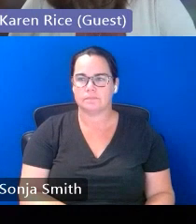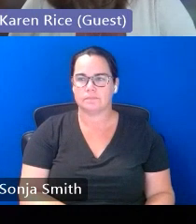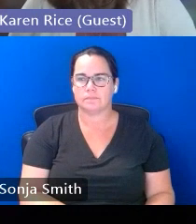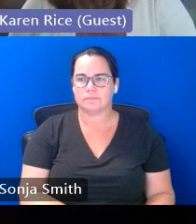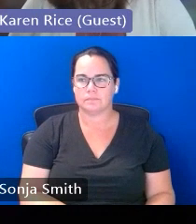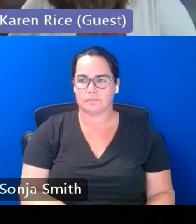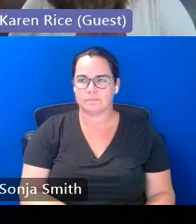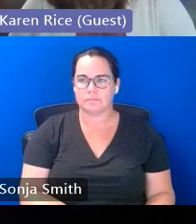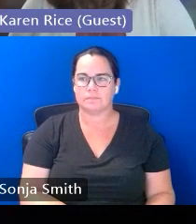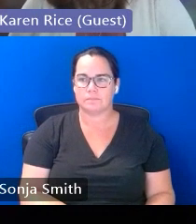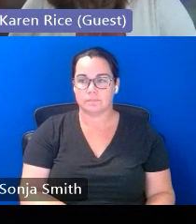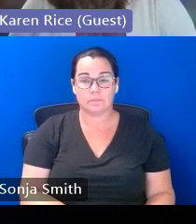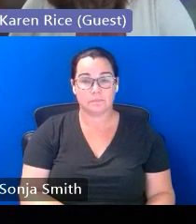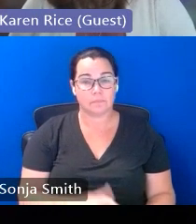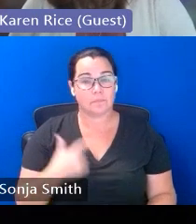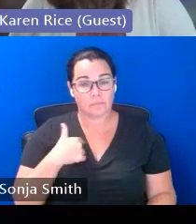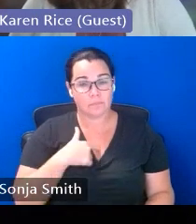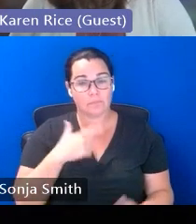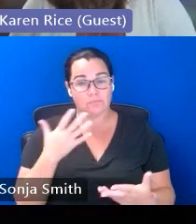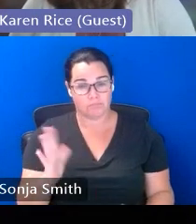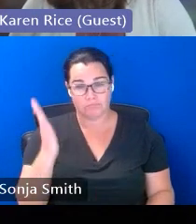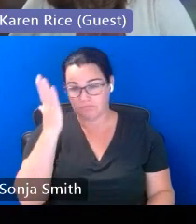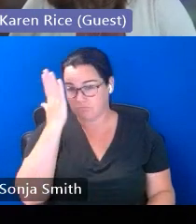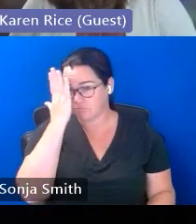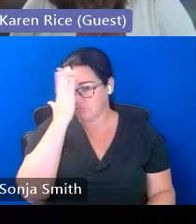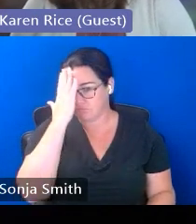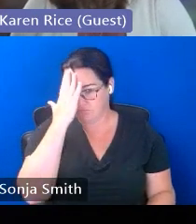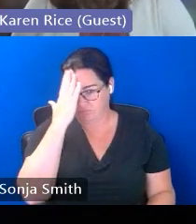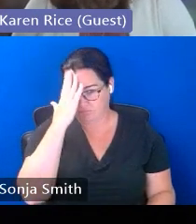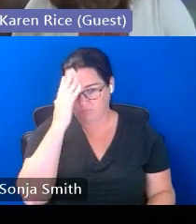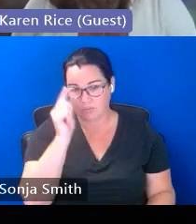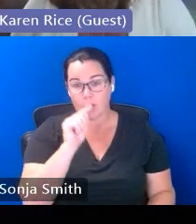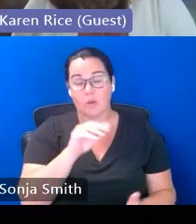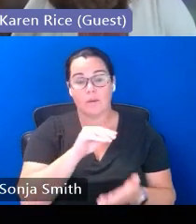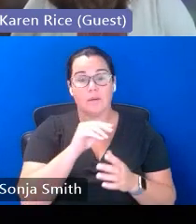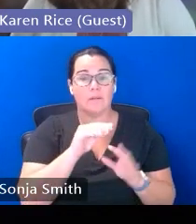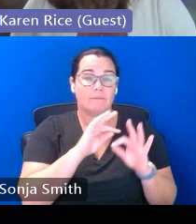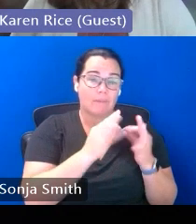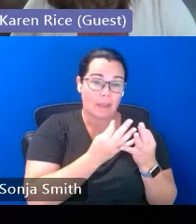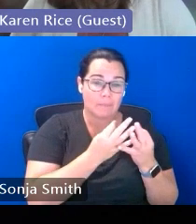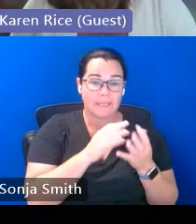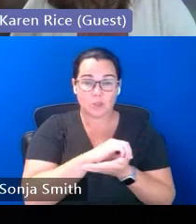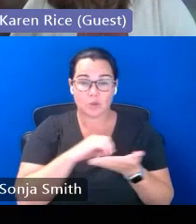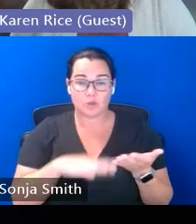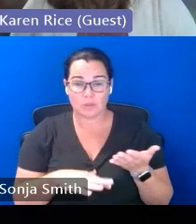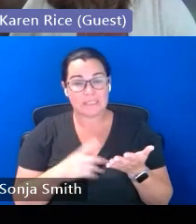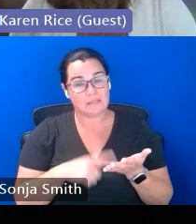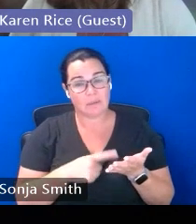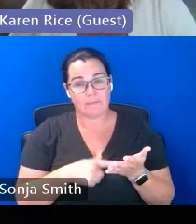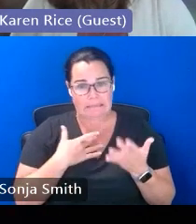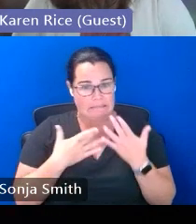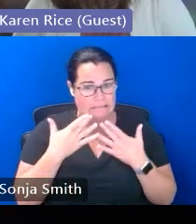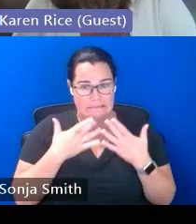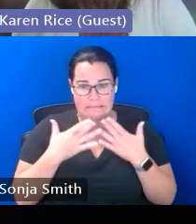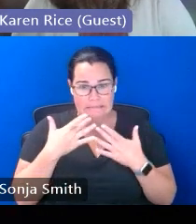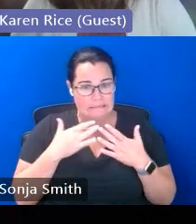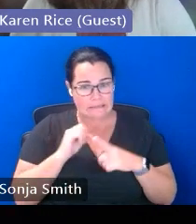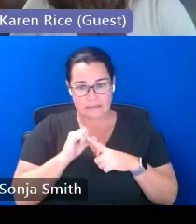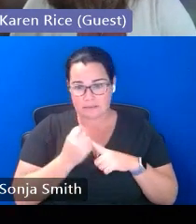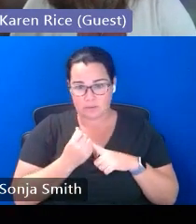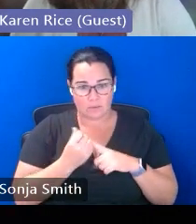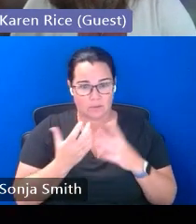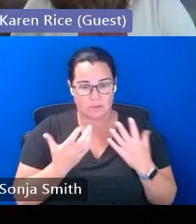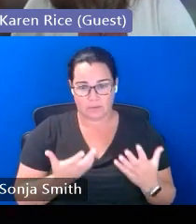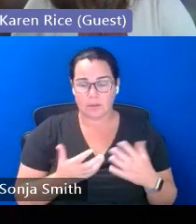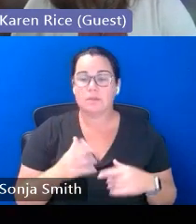just want to say that we know that students and families are in just some particularly dire situations right now with communities